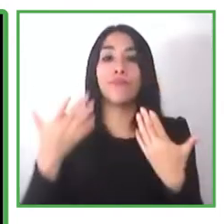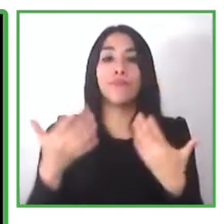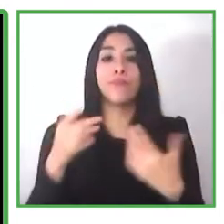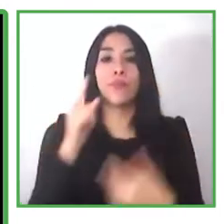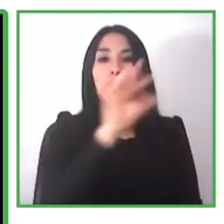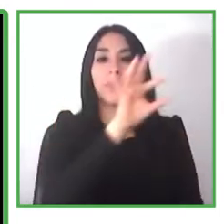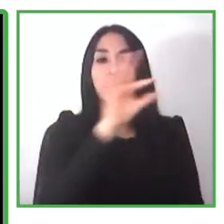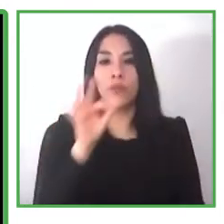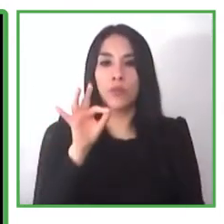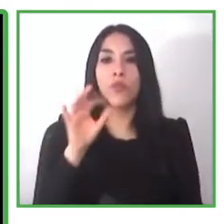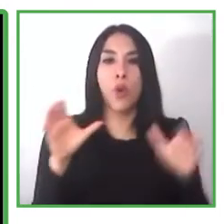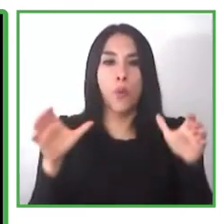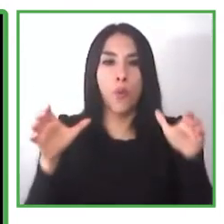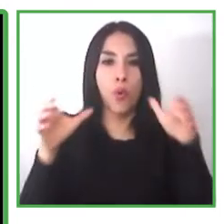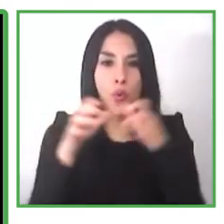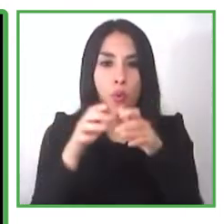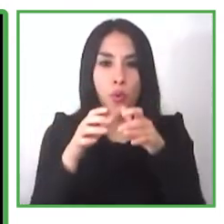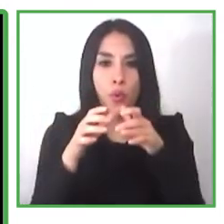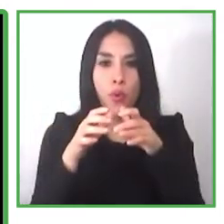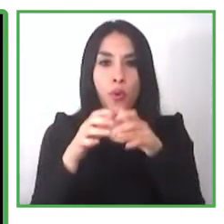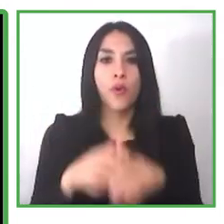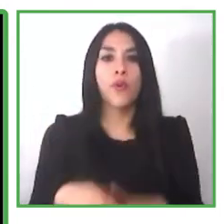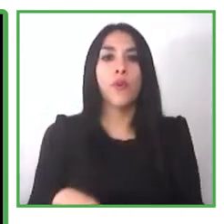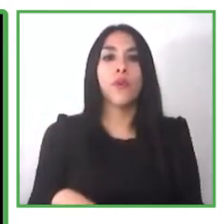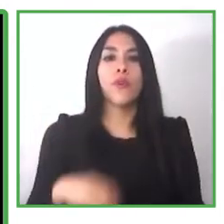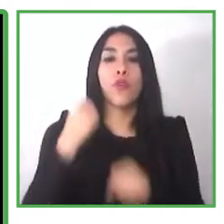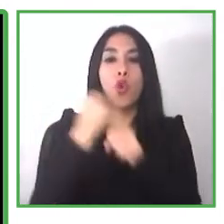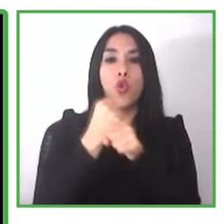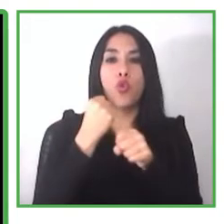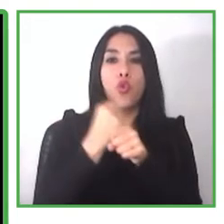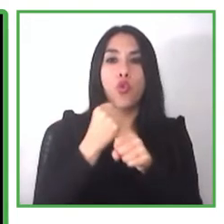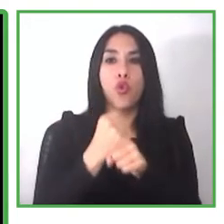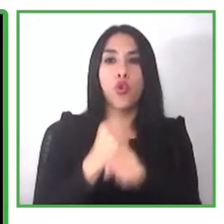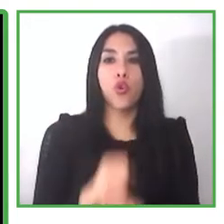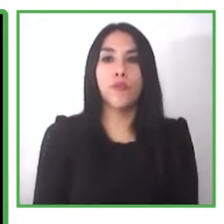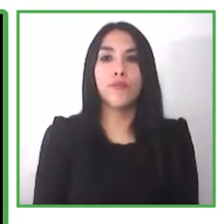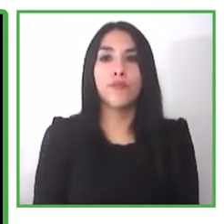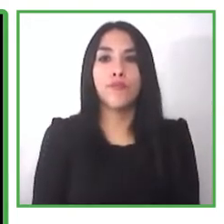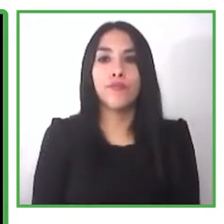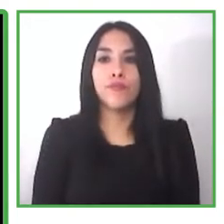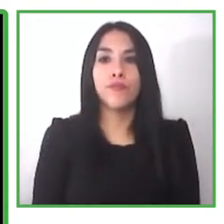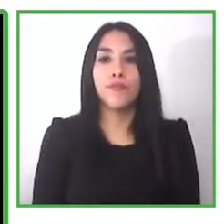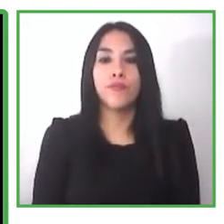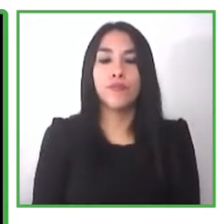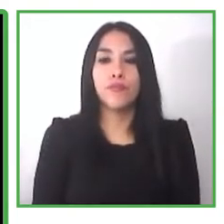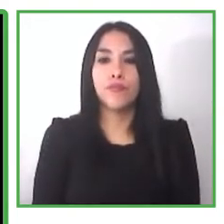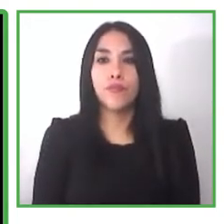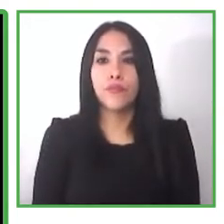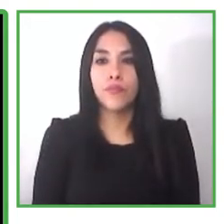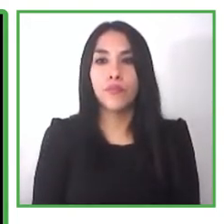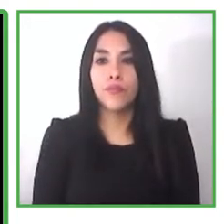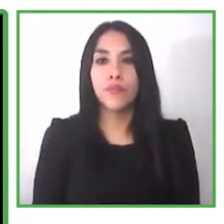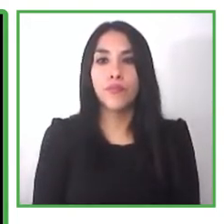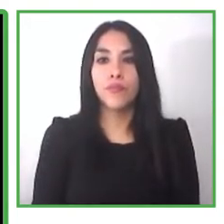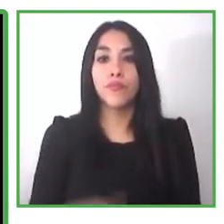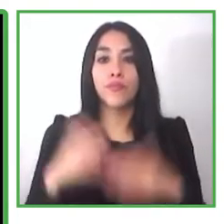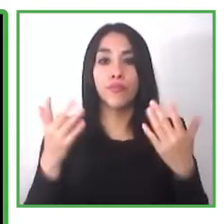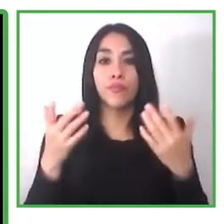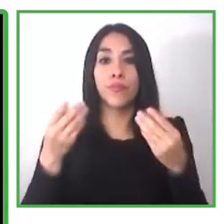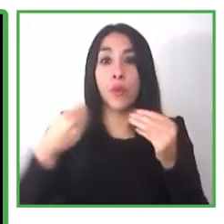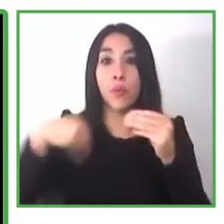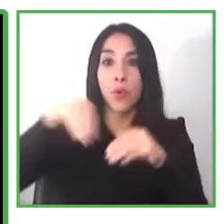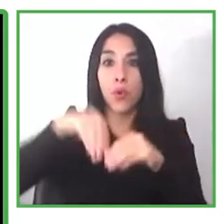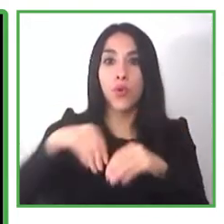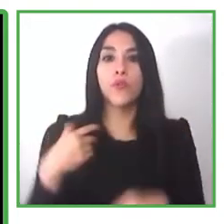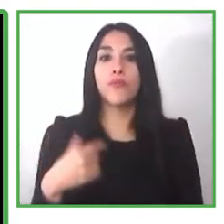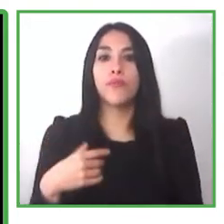in to get a place on the board we made posts and speeches